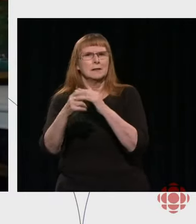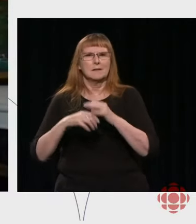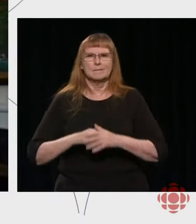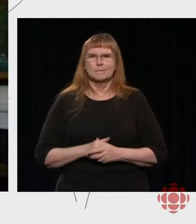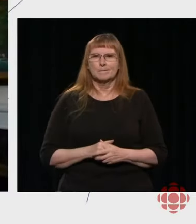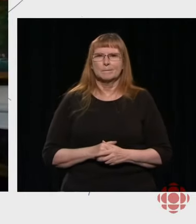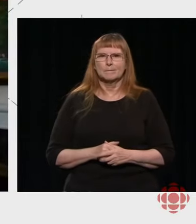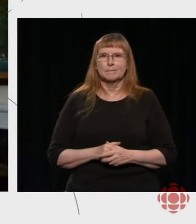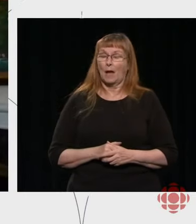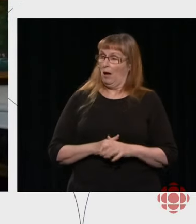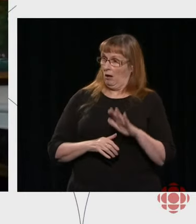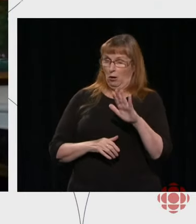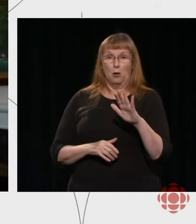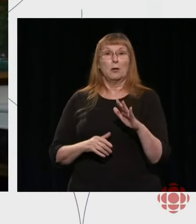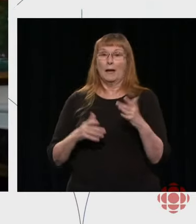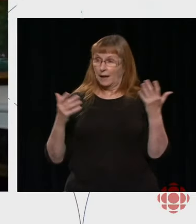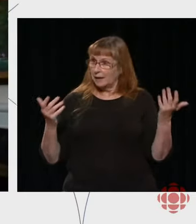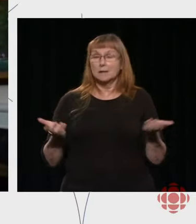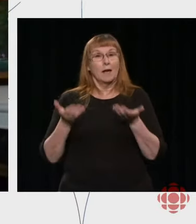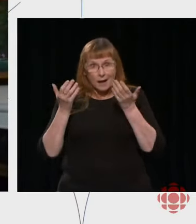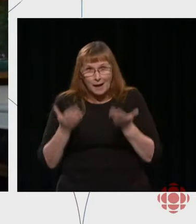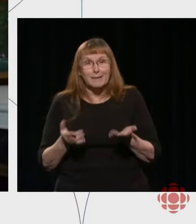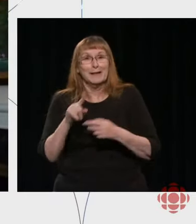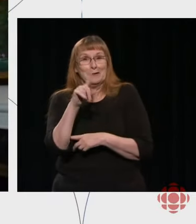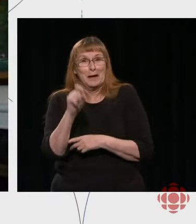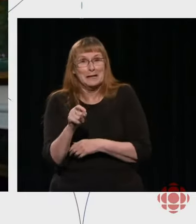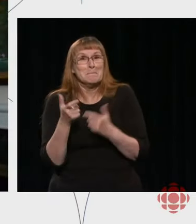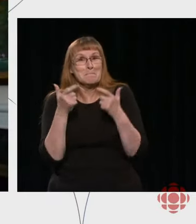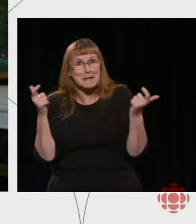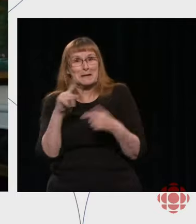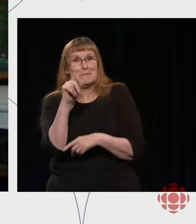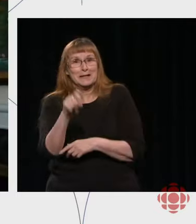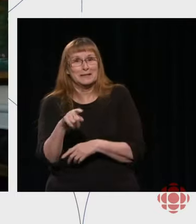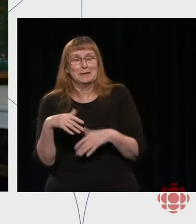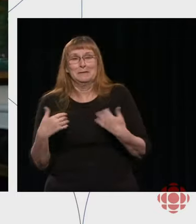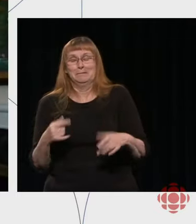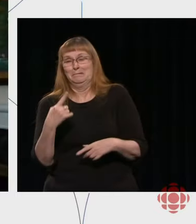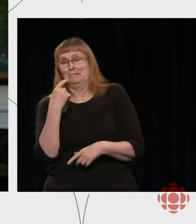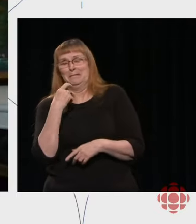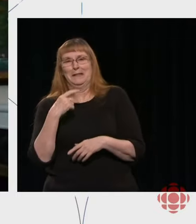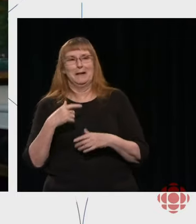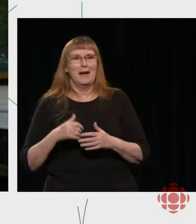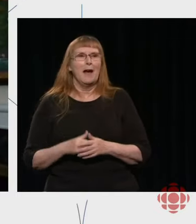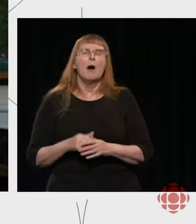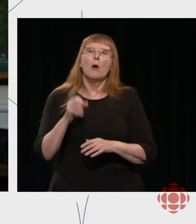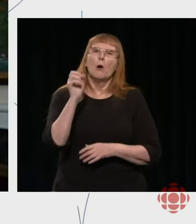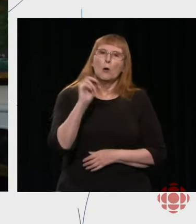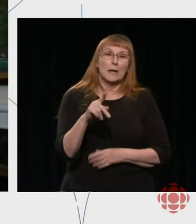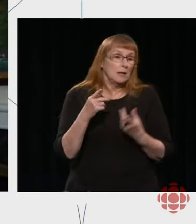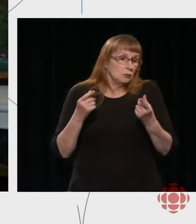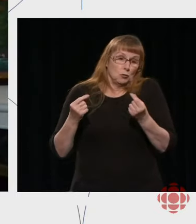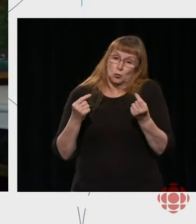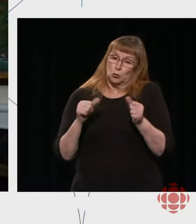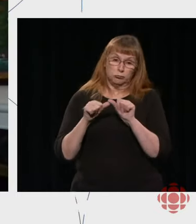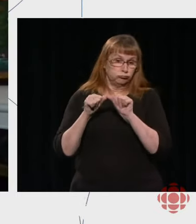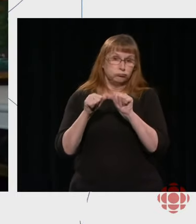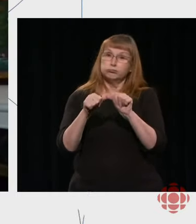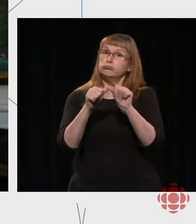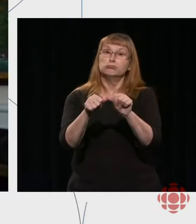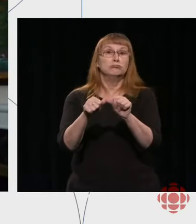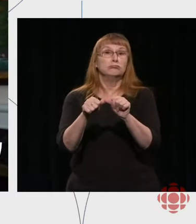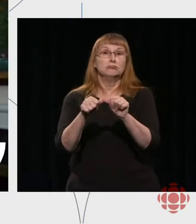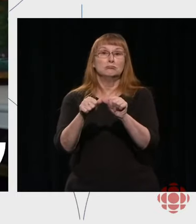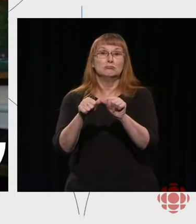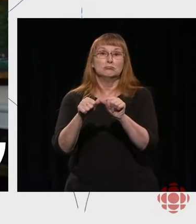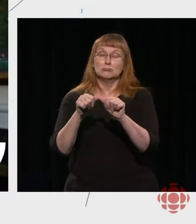Another big question, Patricia. you for that one. Well, we're going to keep doing what we're doing, and we're going to keep